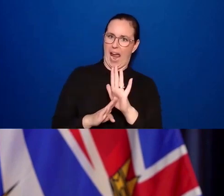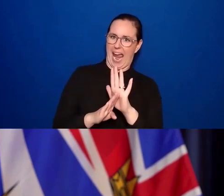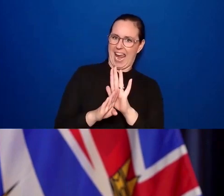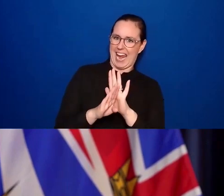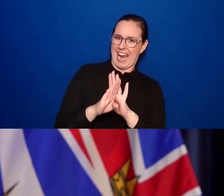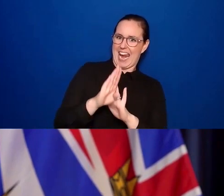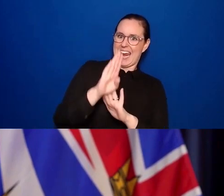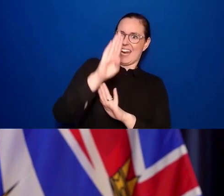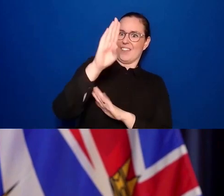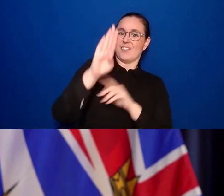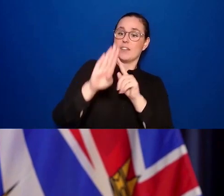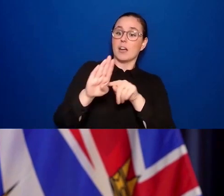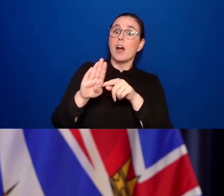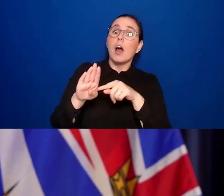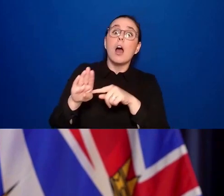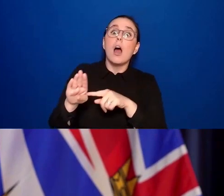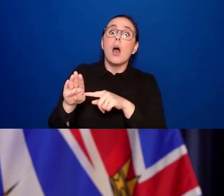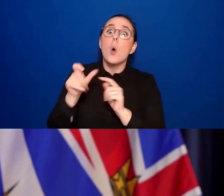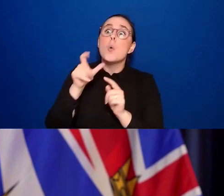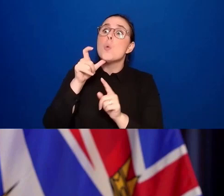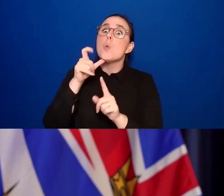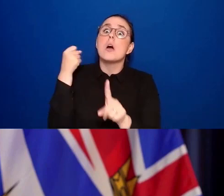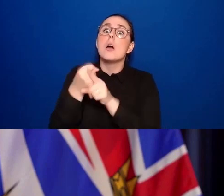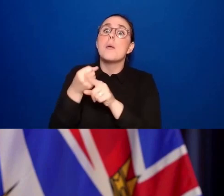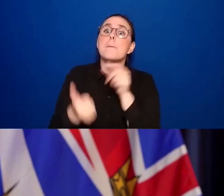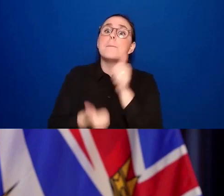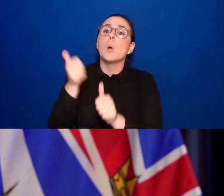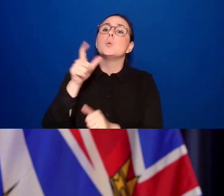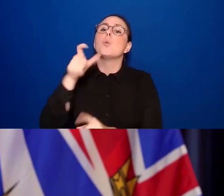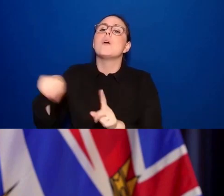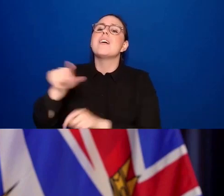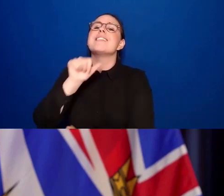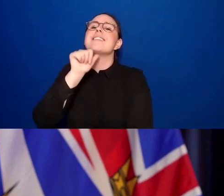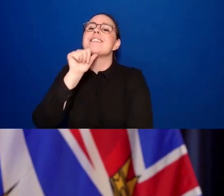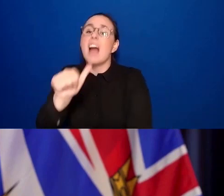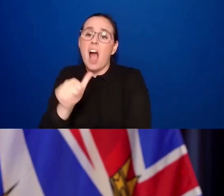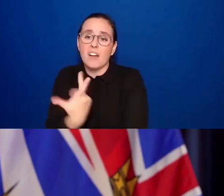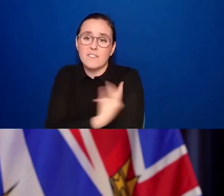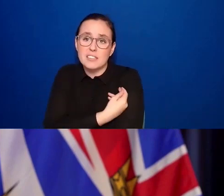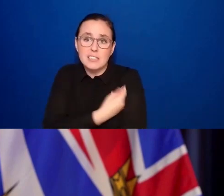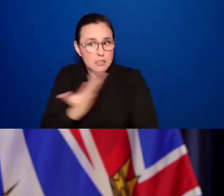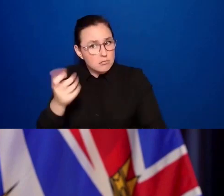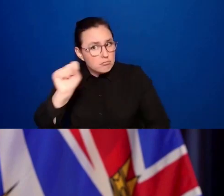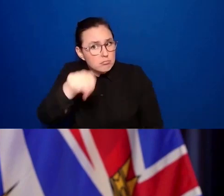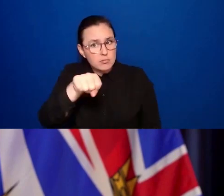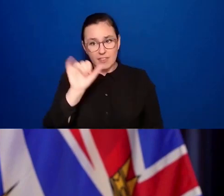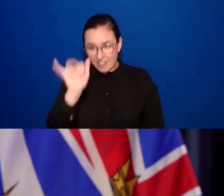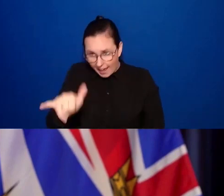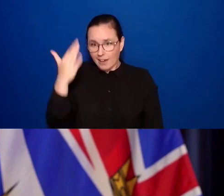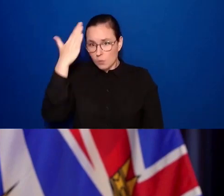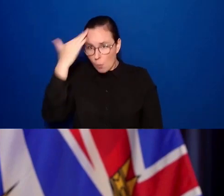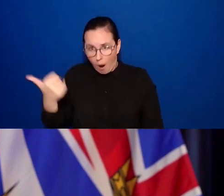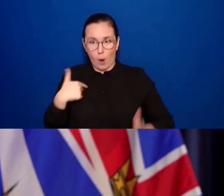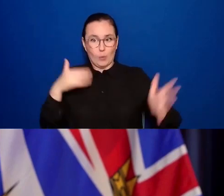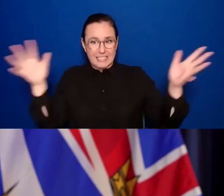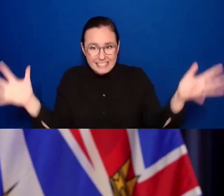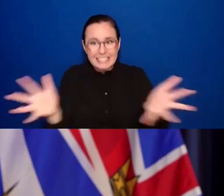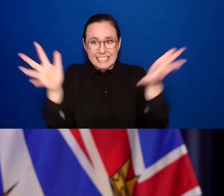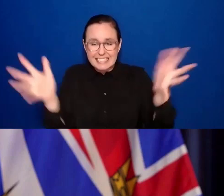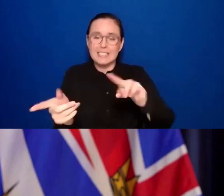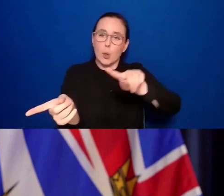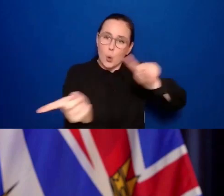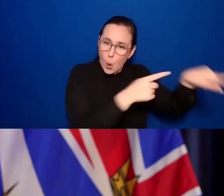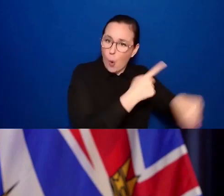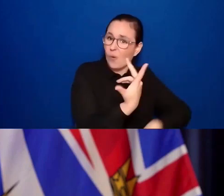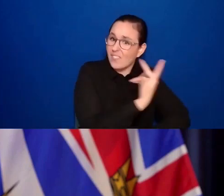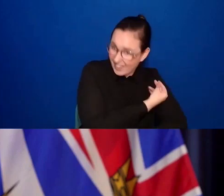to get more people vaccinated? Absolutely. Our first order of business, and Dr. Henry has been saying this for 19 or 20 months, our first order of